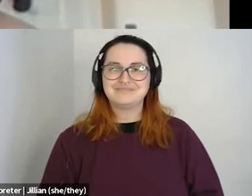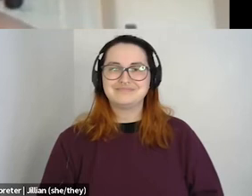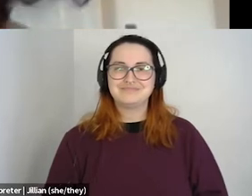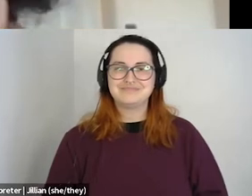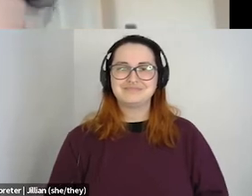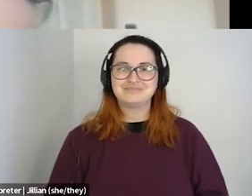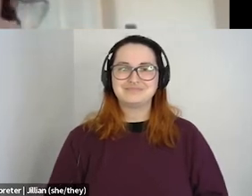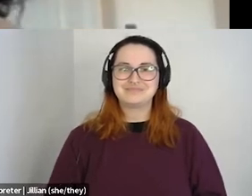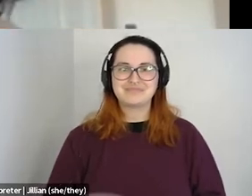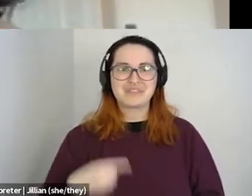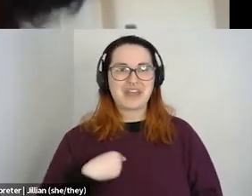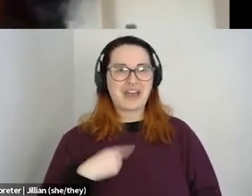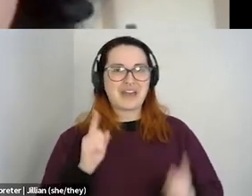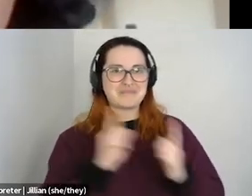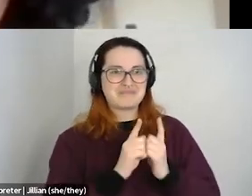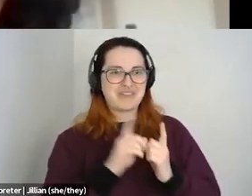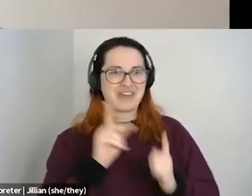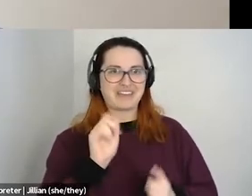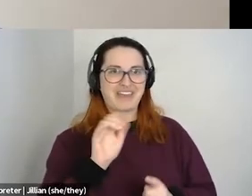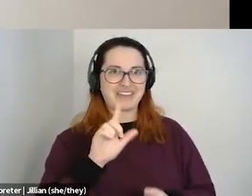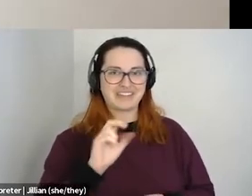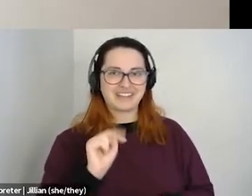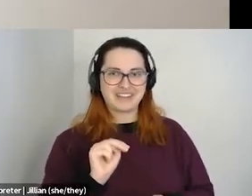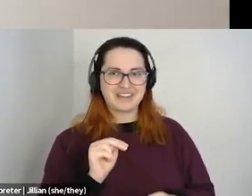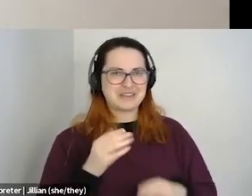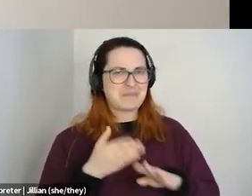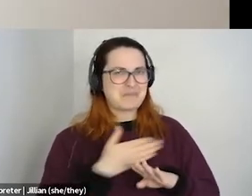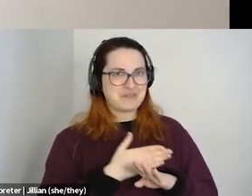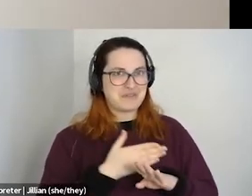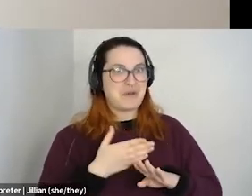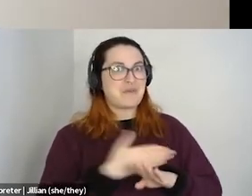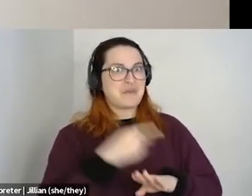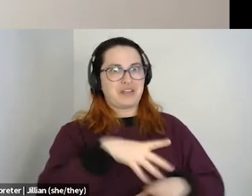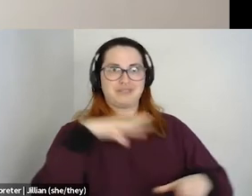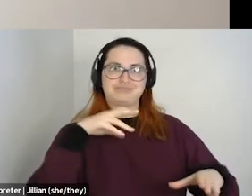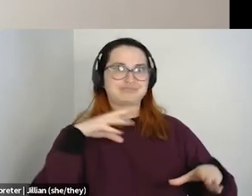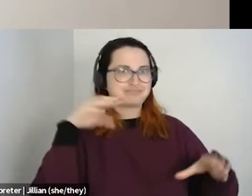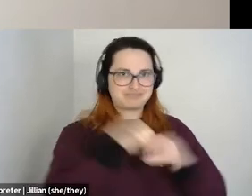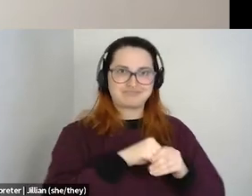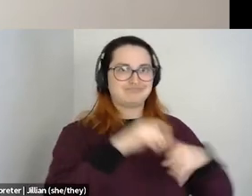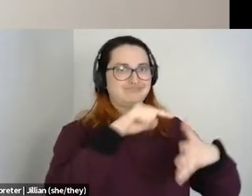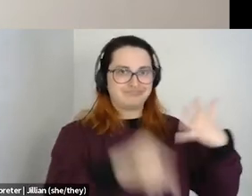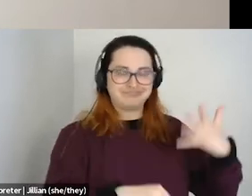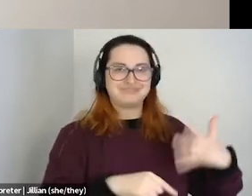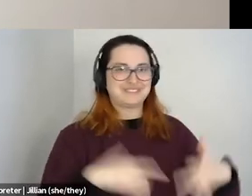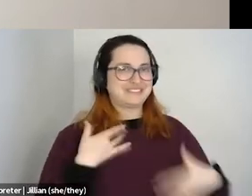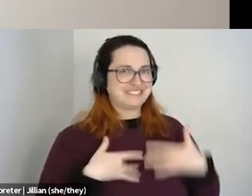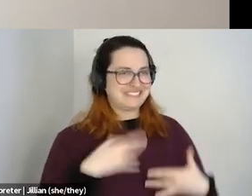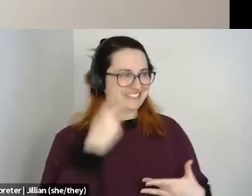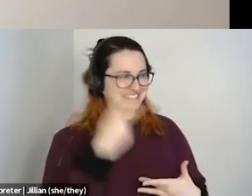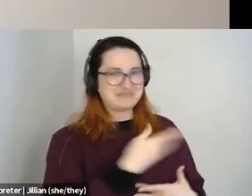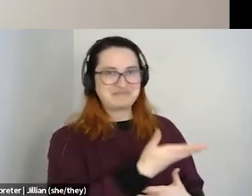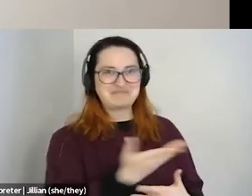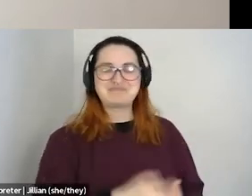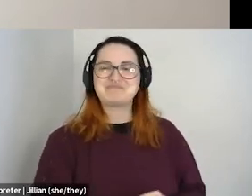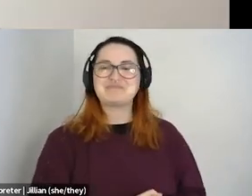I met Caitlin quite a while ago now before they were doing lots of these things. So it's really cool to hear about all that. So